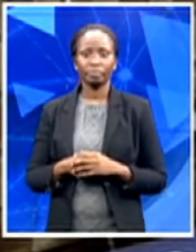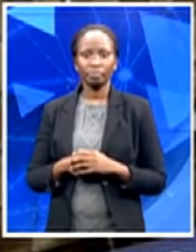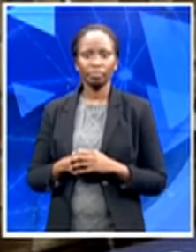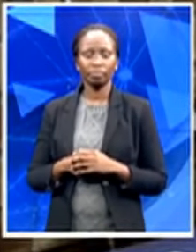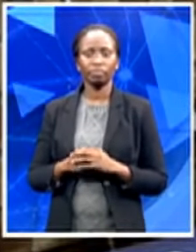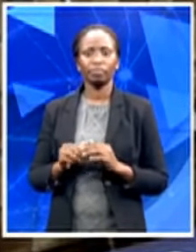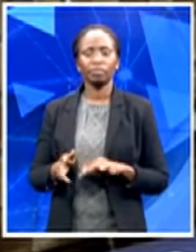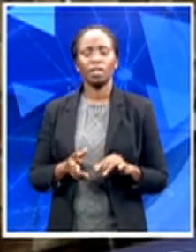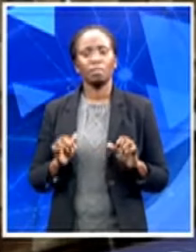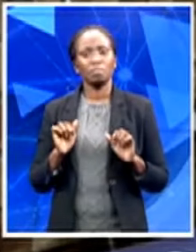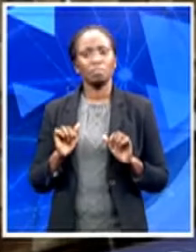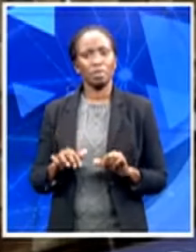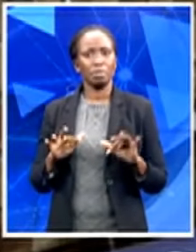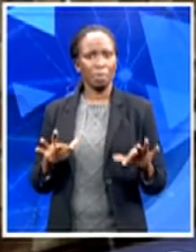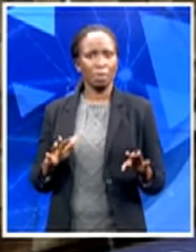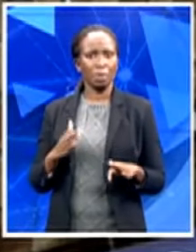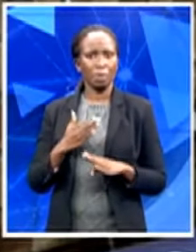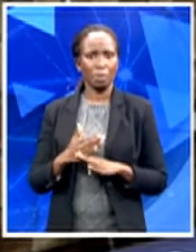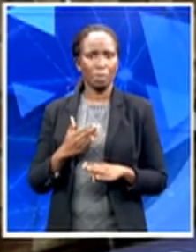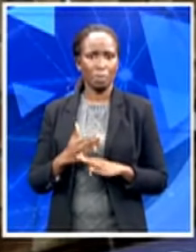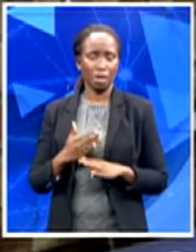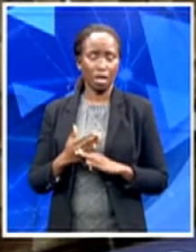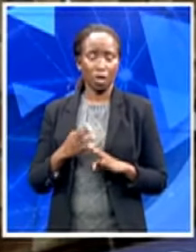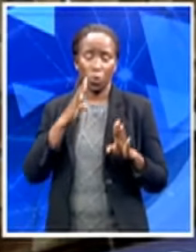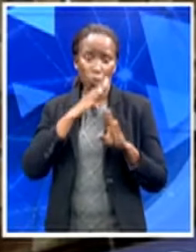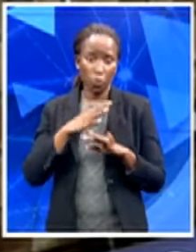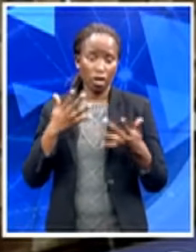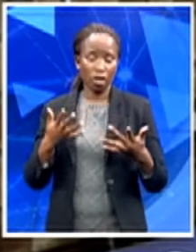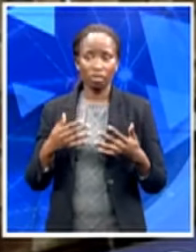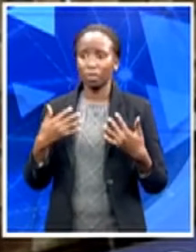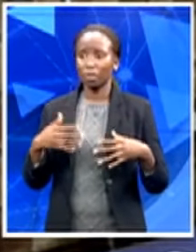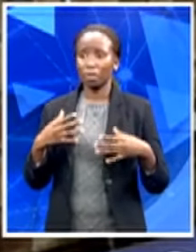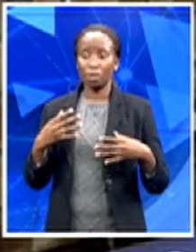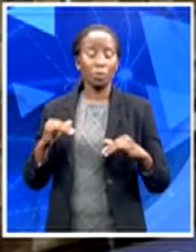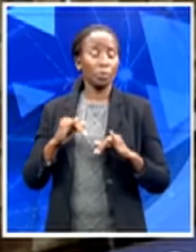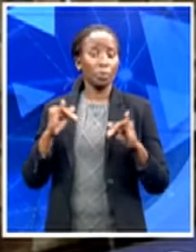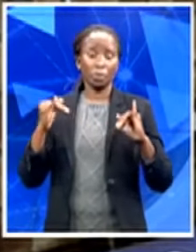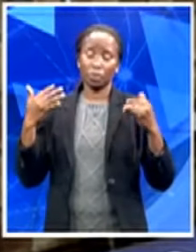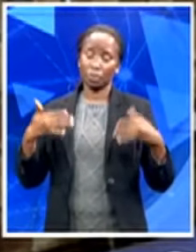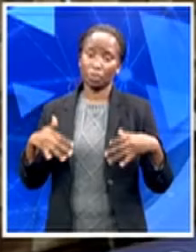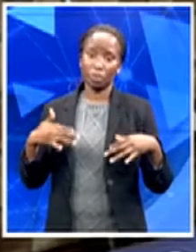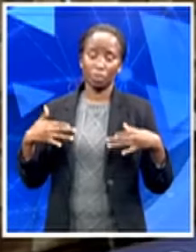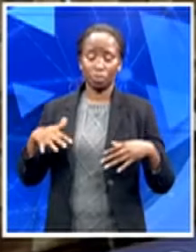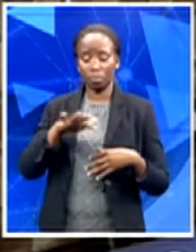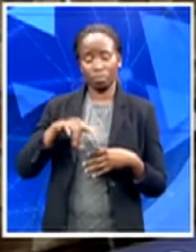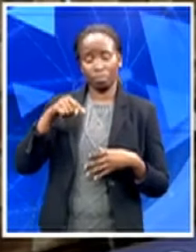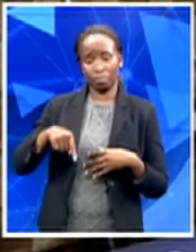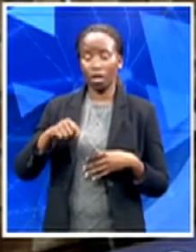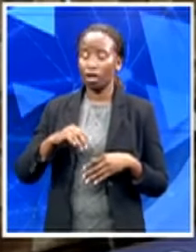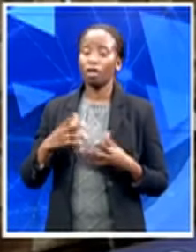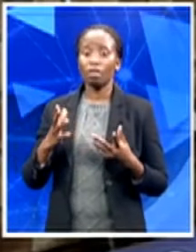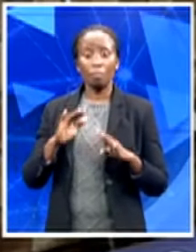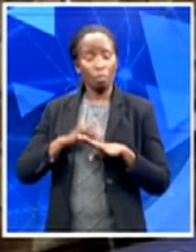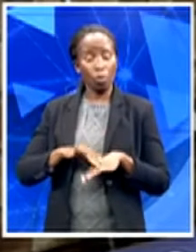She says the level of youth unemployment in Cookhouse is very high, especially for females. Jobs are very